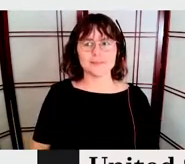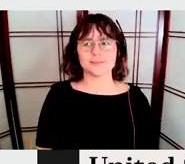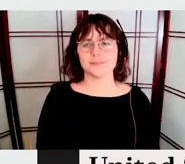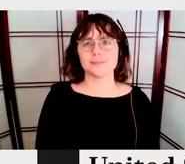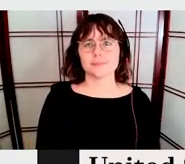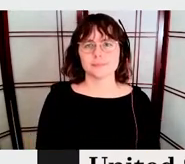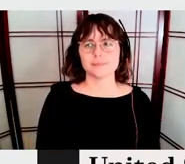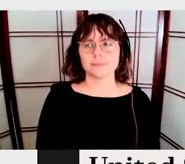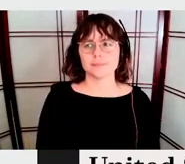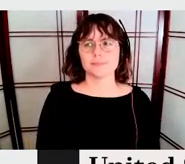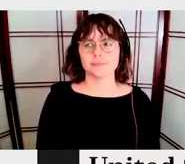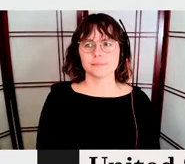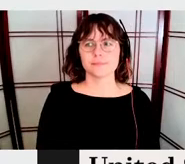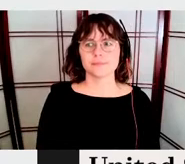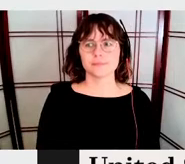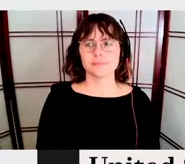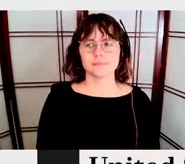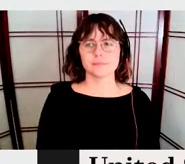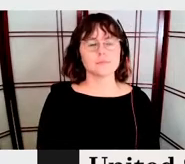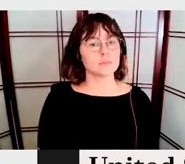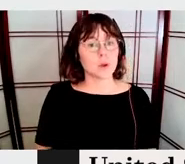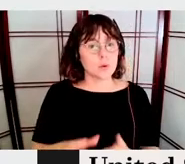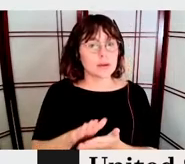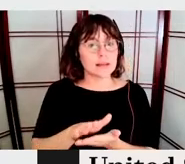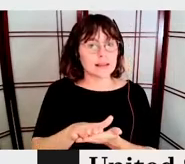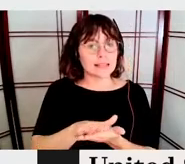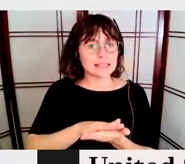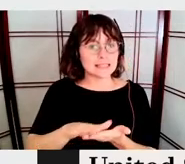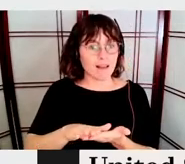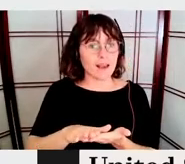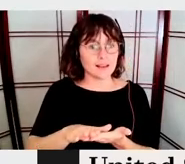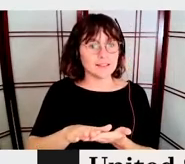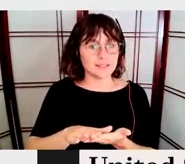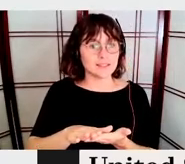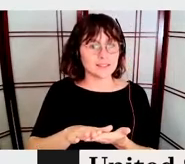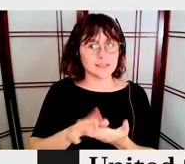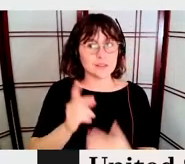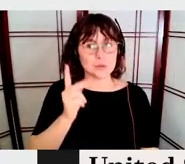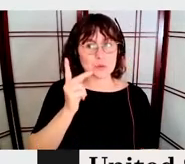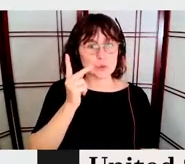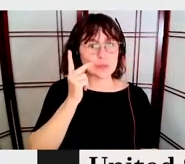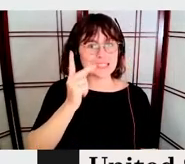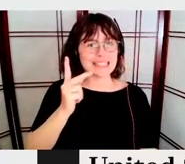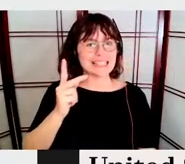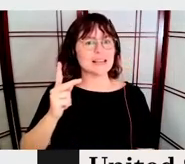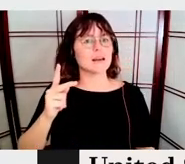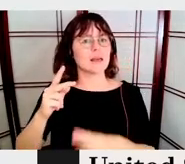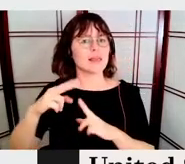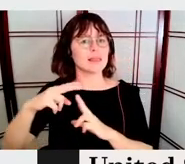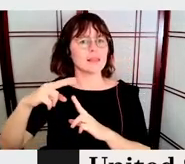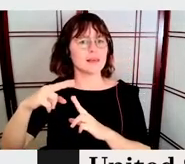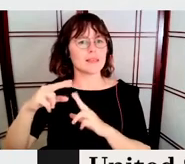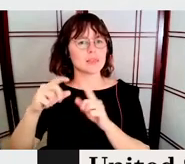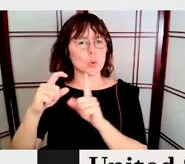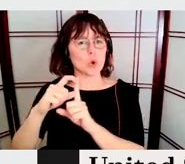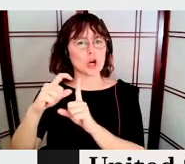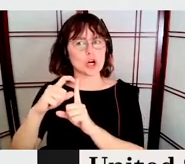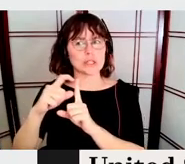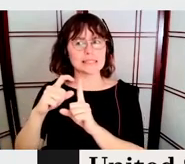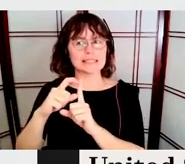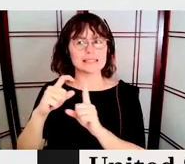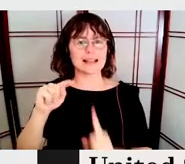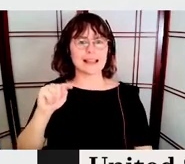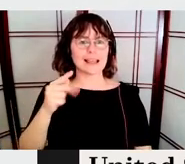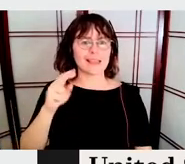And it's, it's nice to see how the, the text, the Vignelli legacy 90 plus years is, it's, it's in, in, in the cross.